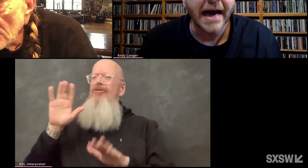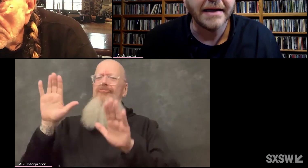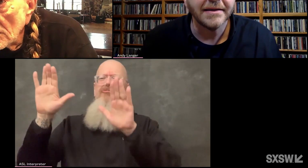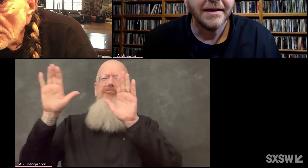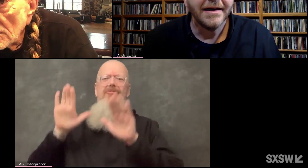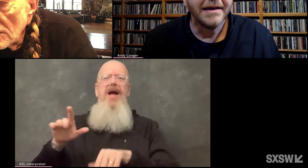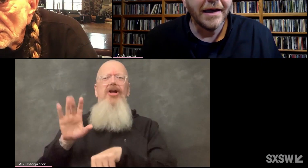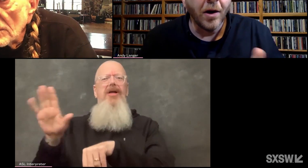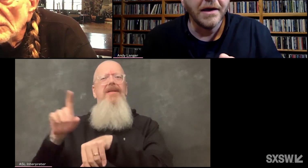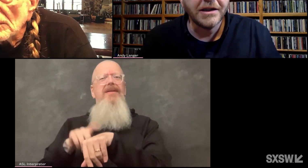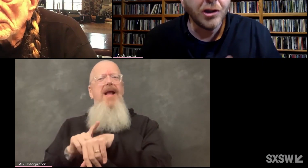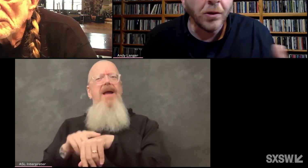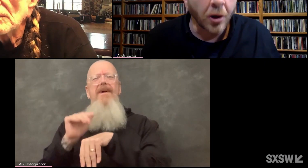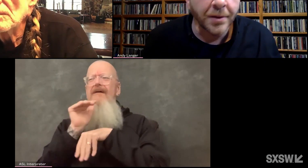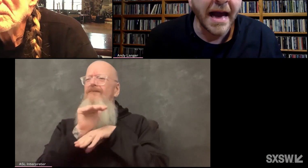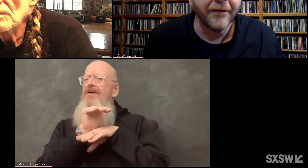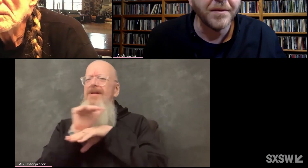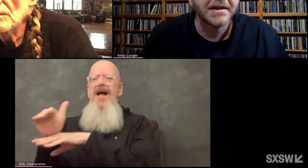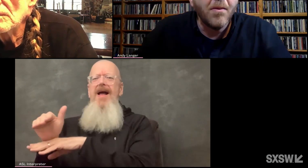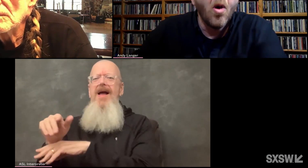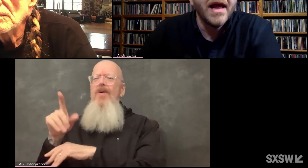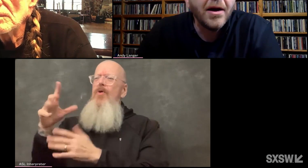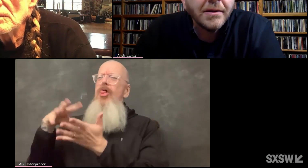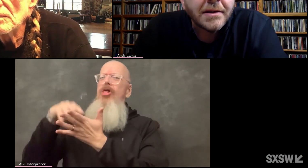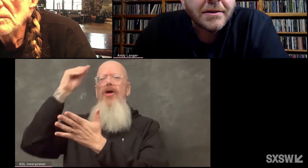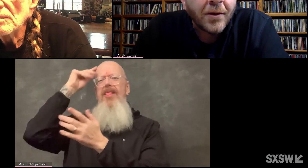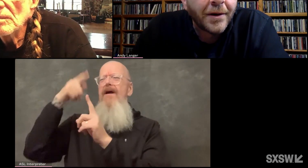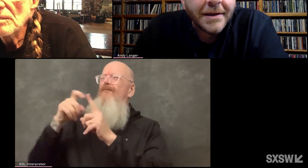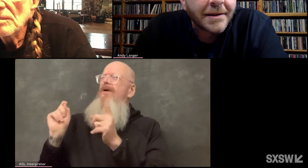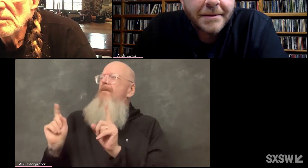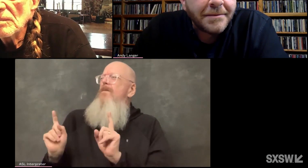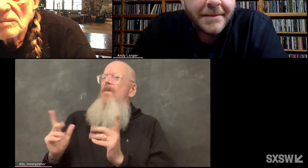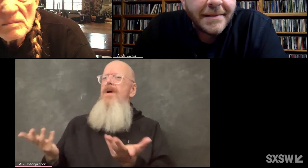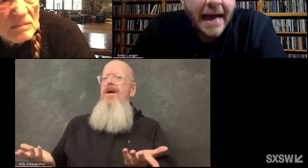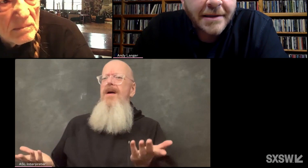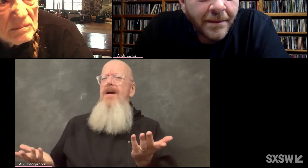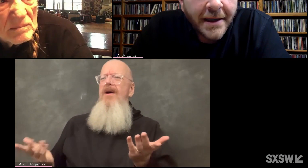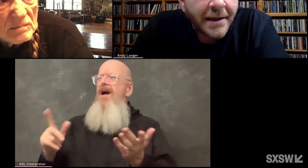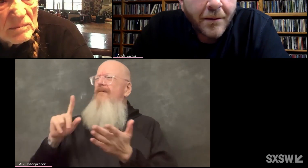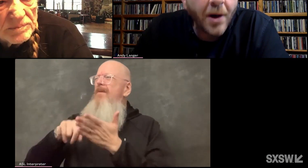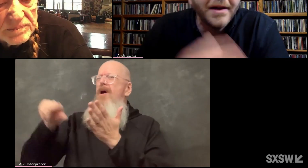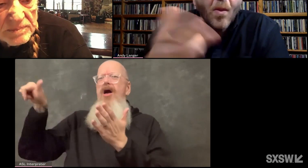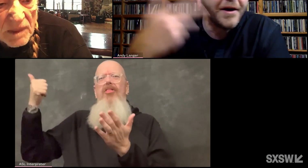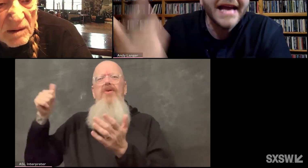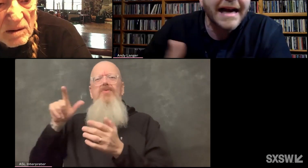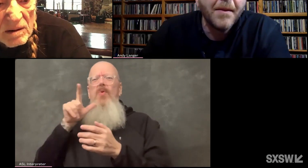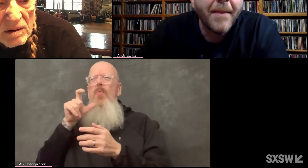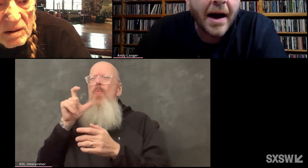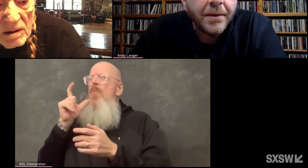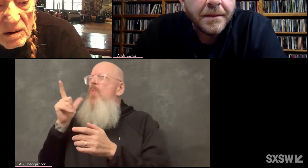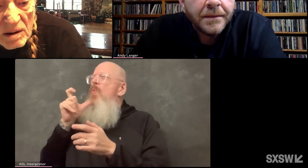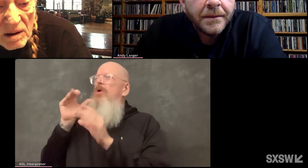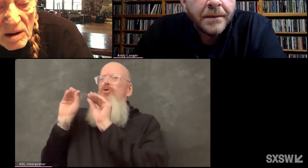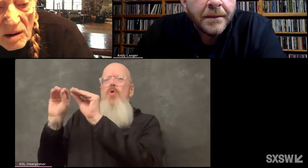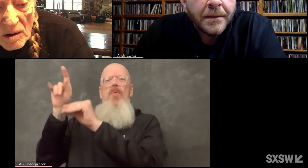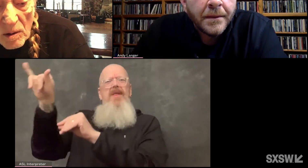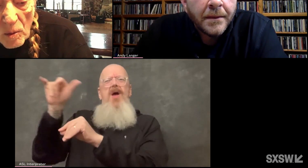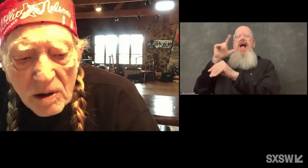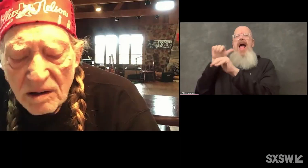every night. Did you learn that from someone else? Or is that something, where did that come about?